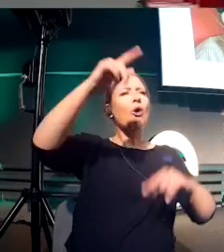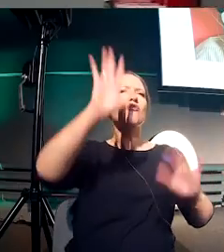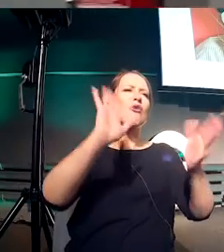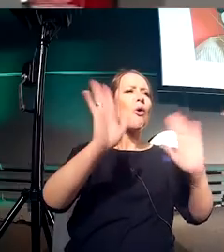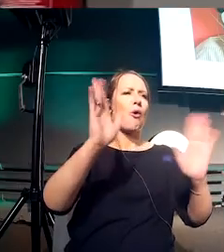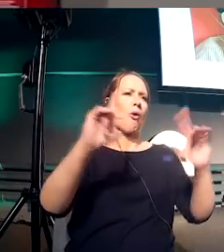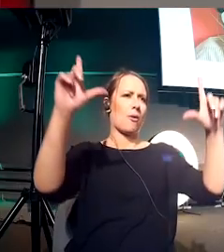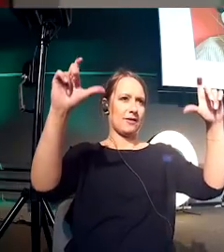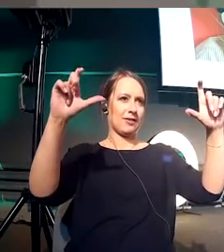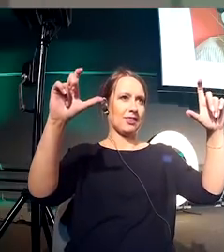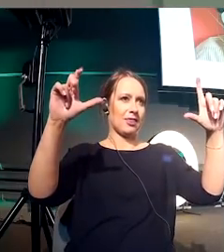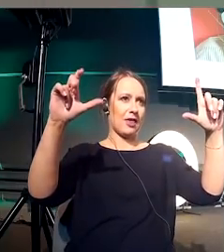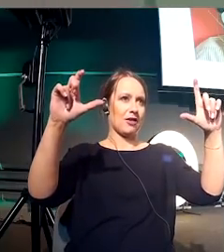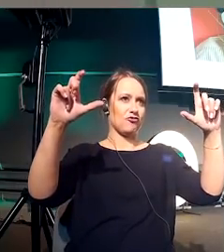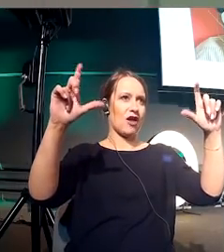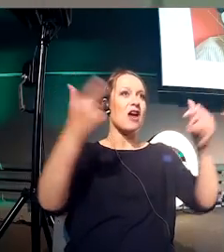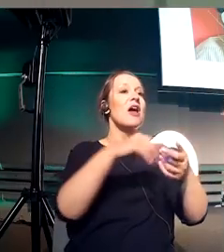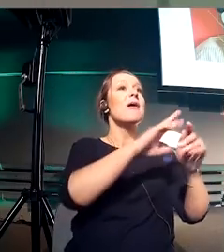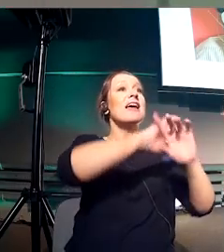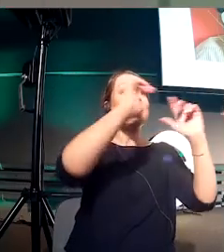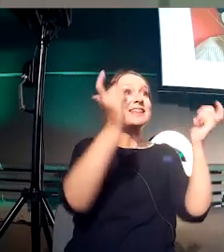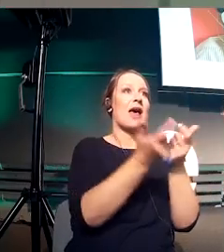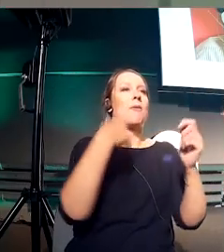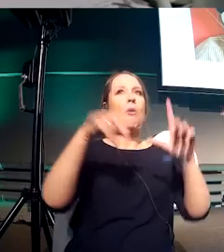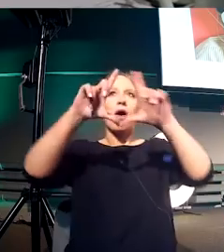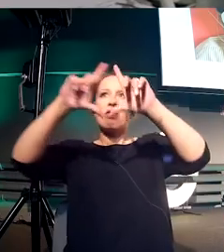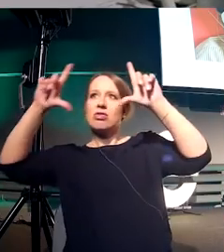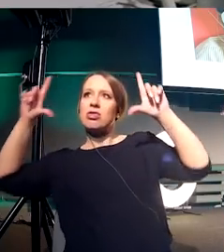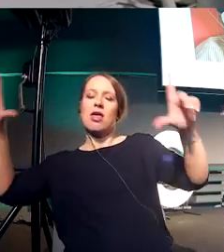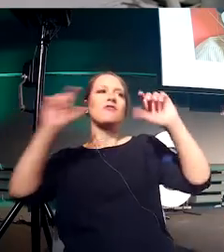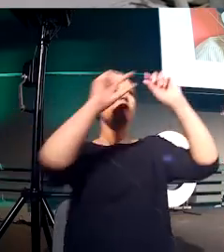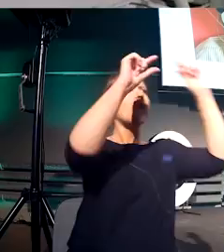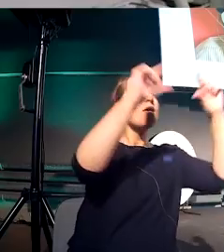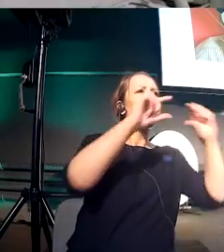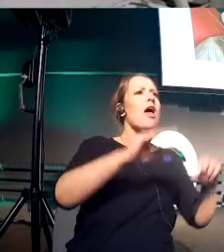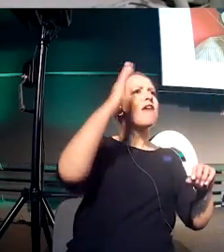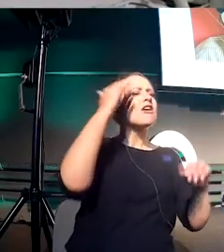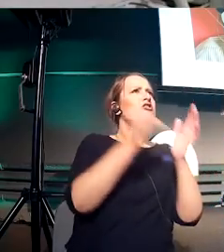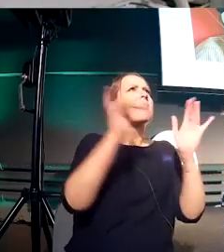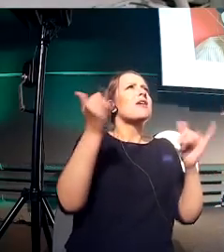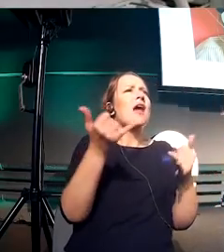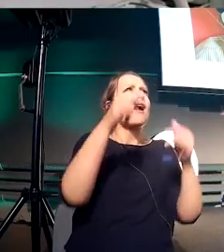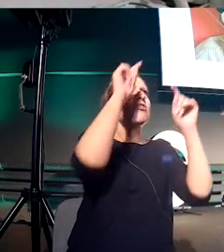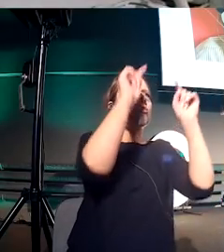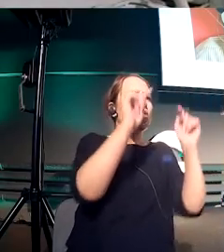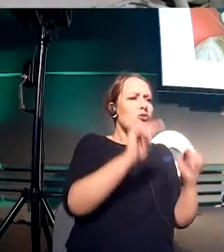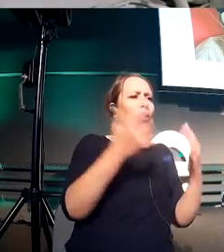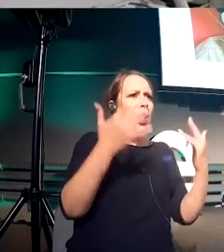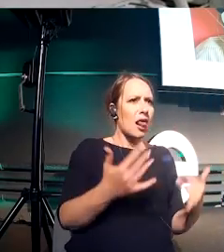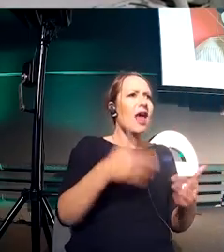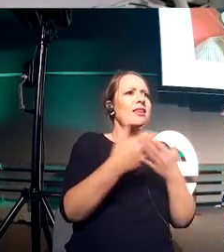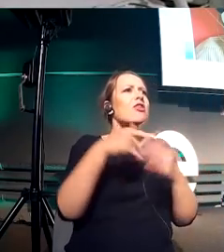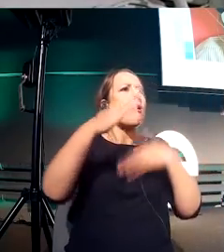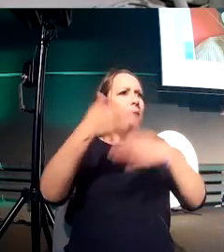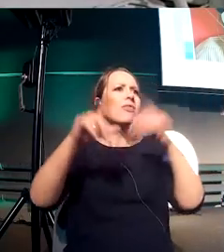decide what are the sizes of the different thumbnails around it. So we'll measure the photo. The photo is the direct relation